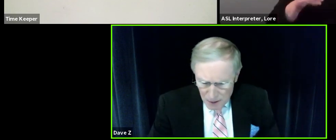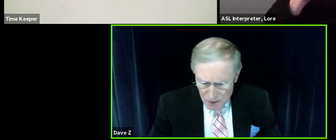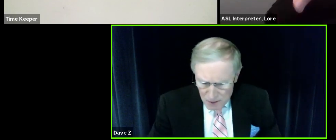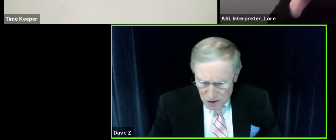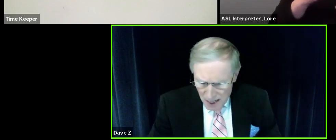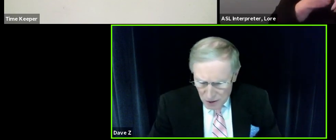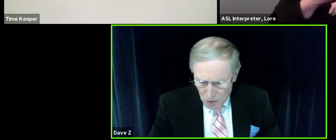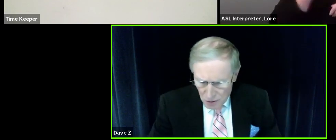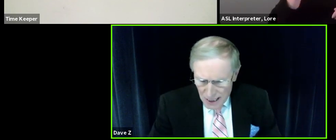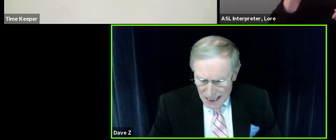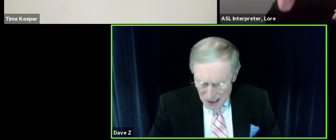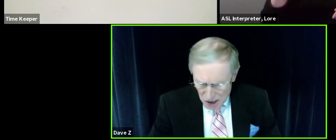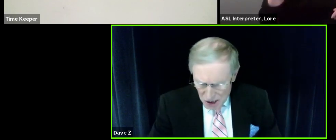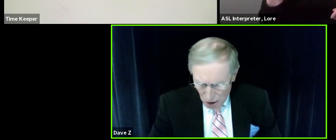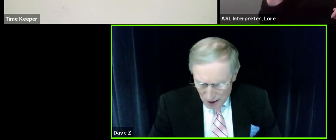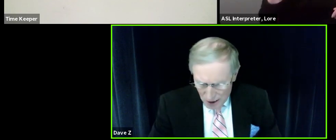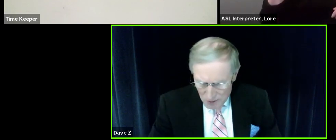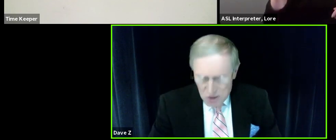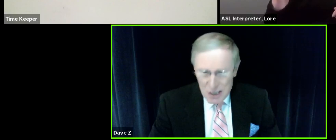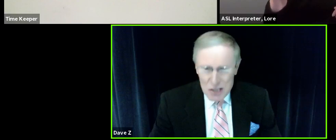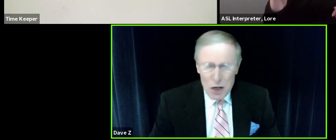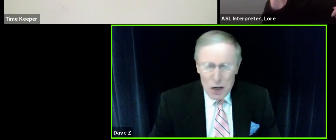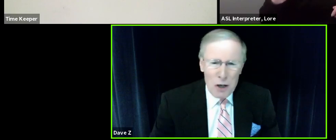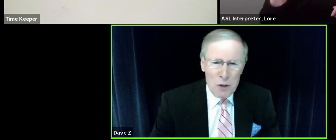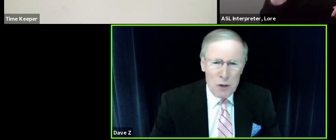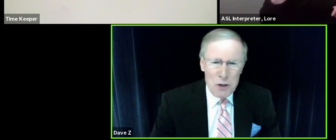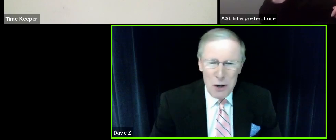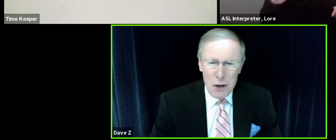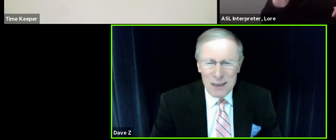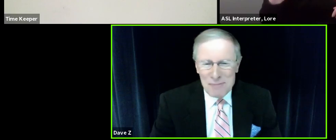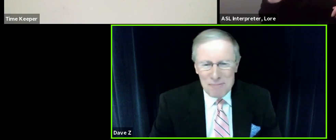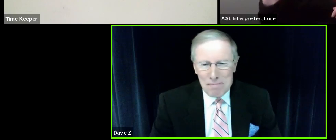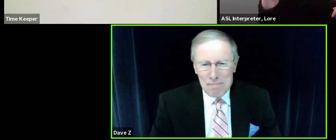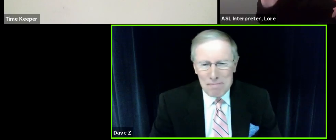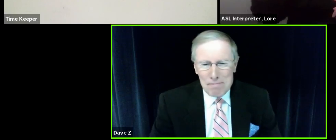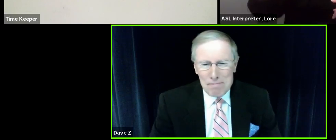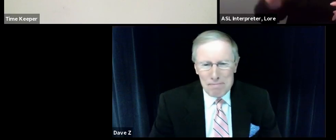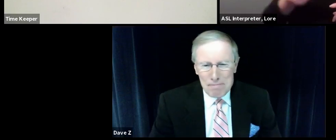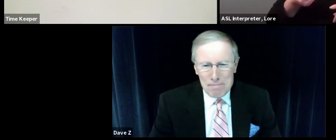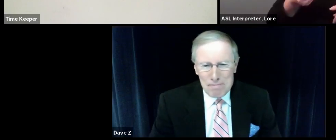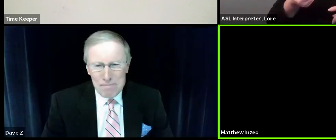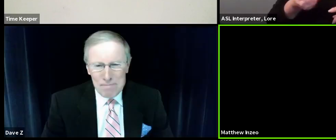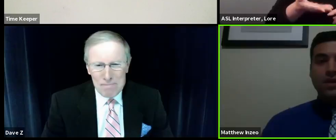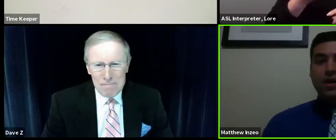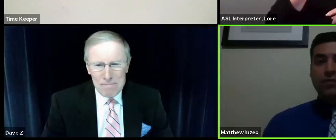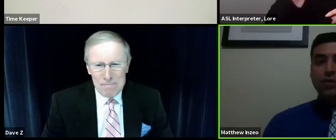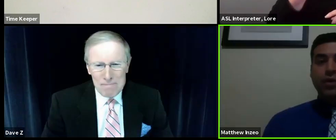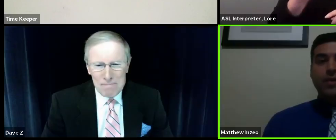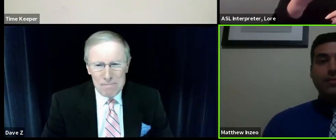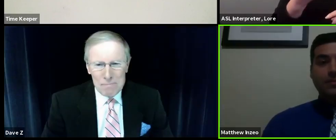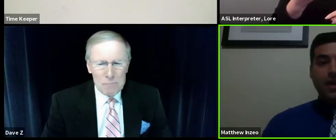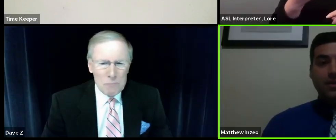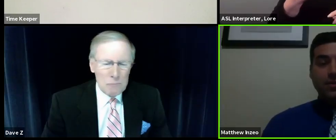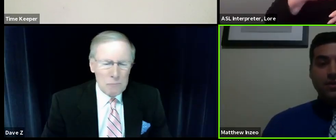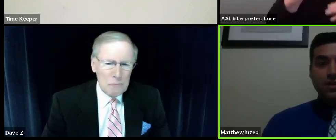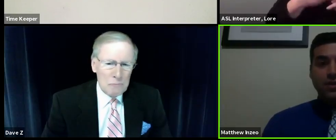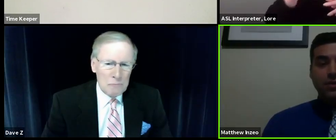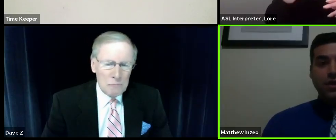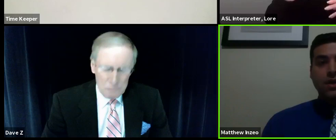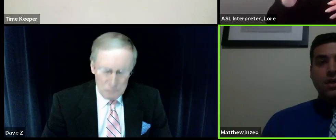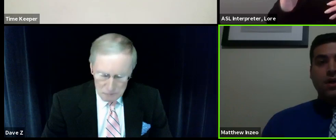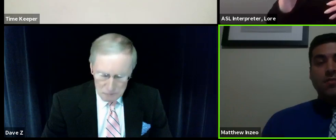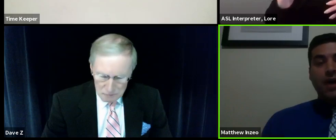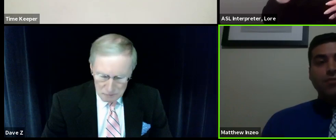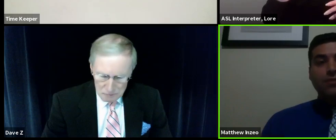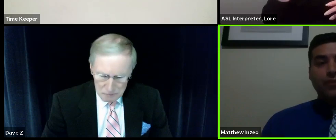from Mr. Matthew Enzio. Mr. Enzio, welcome to the show. Thank you, sir, for having me. Real quick, my name is Matthew Enzio.